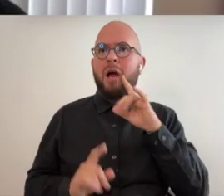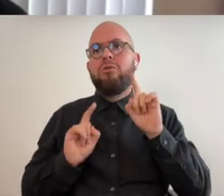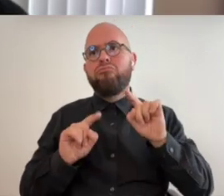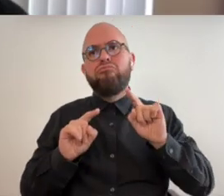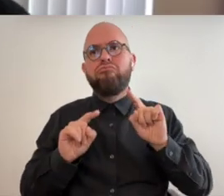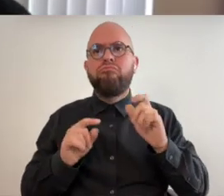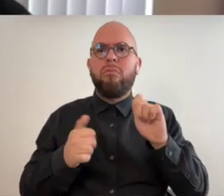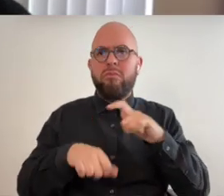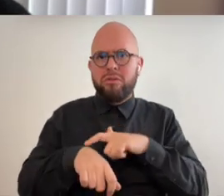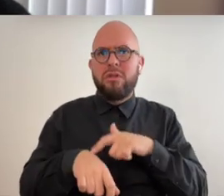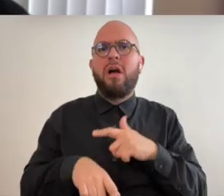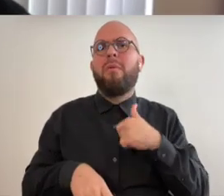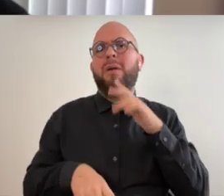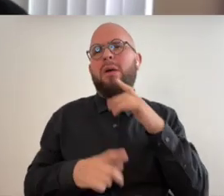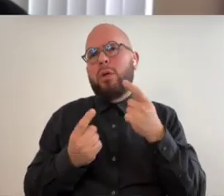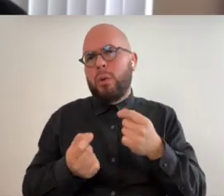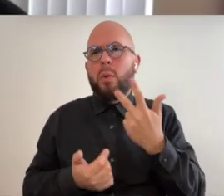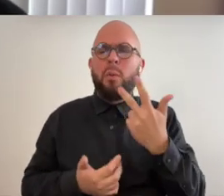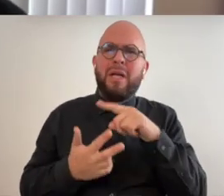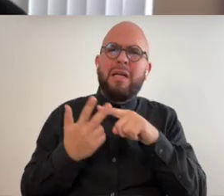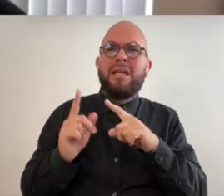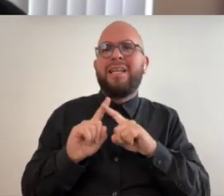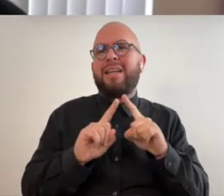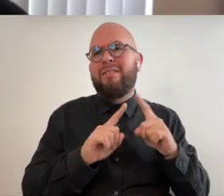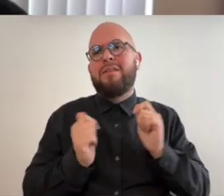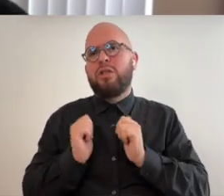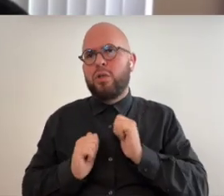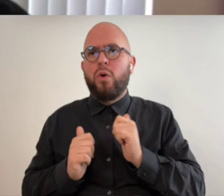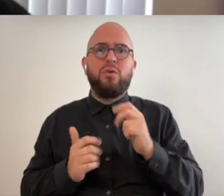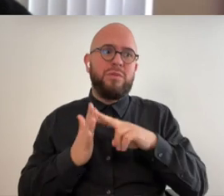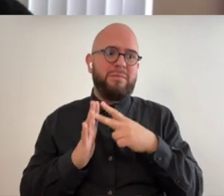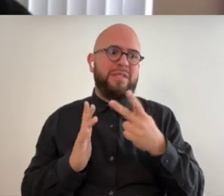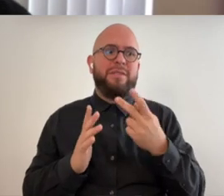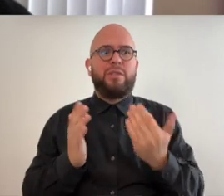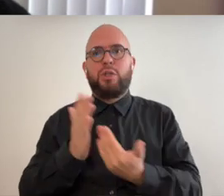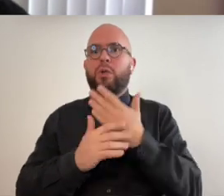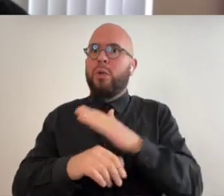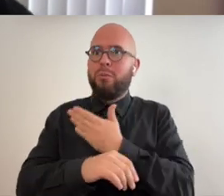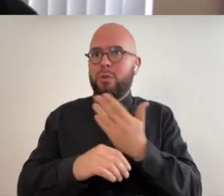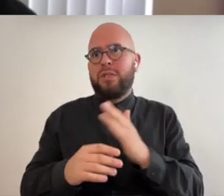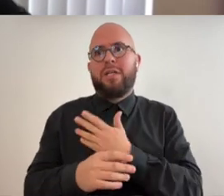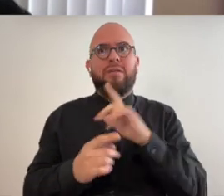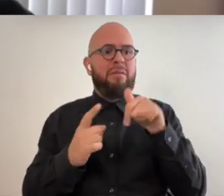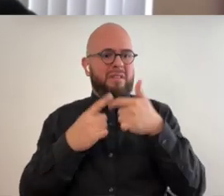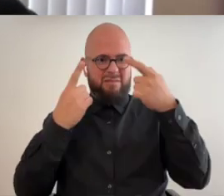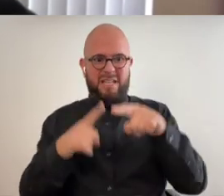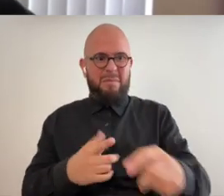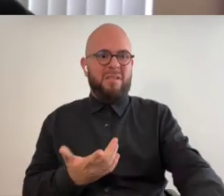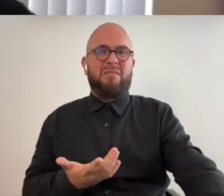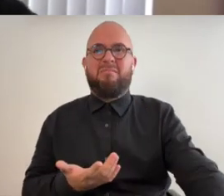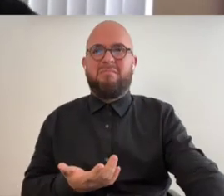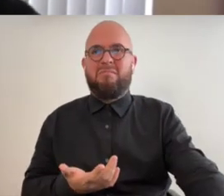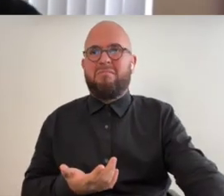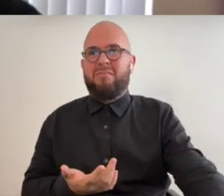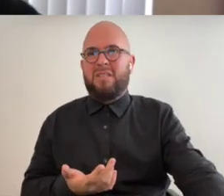do three contemporary music recitals per year so i was doing all new music and at one point i